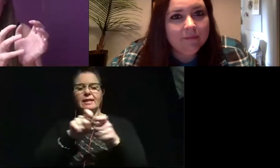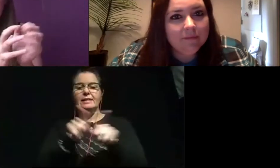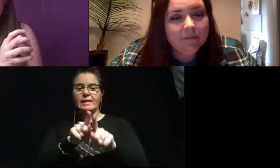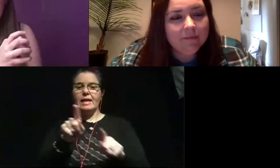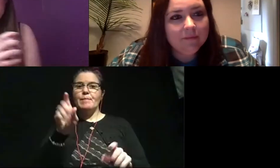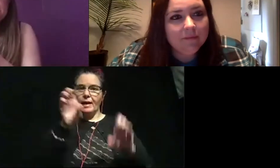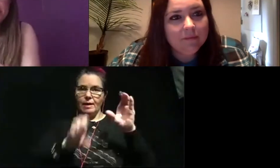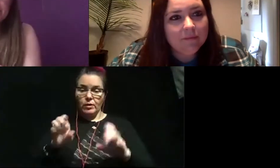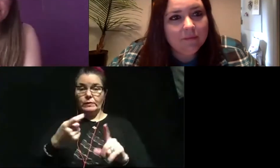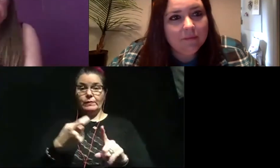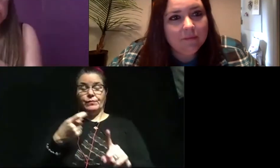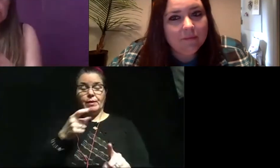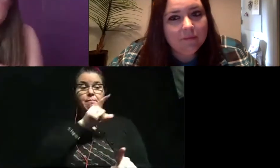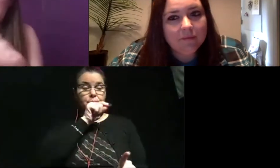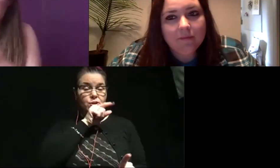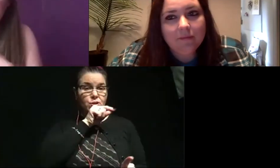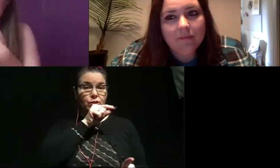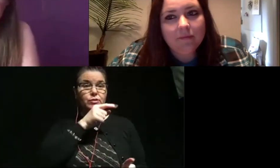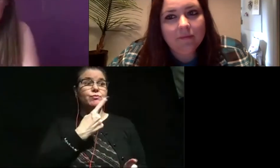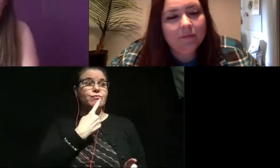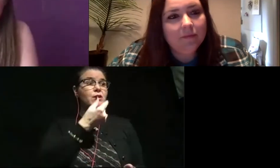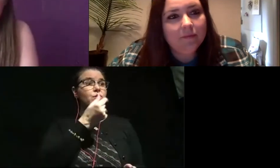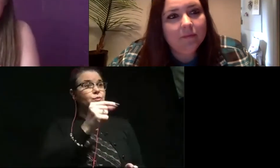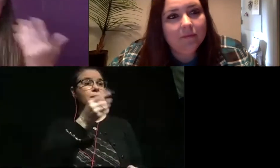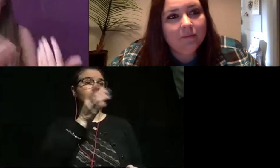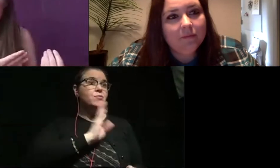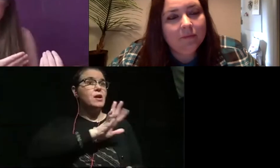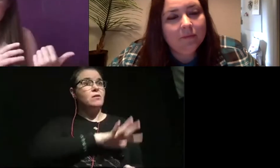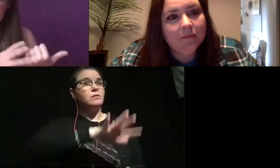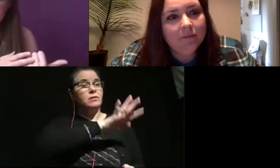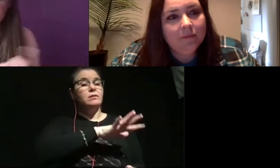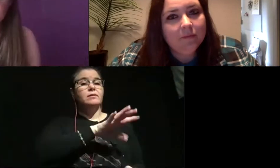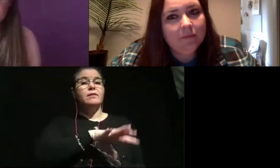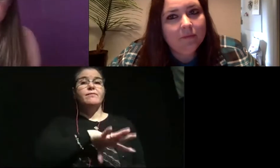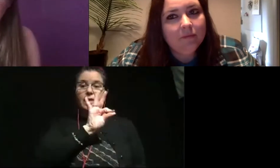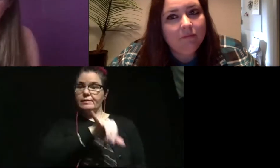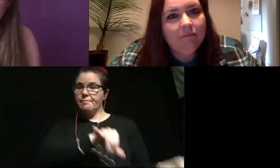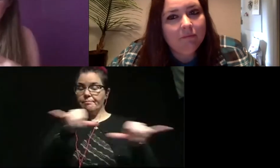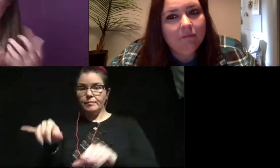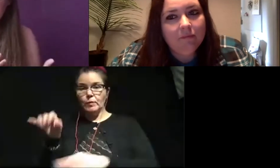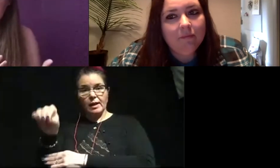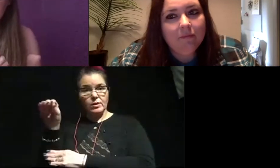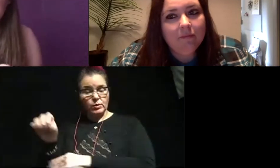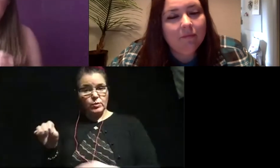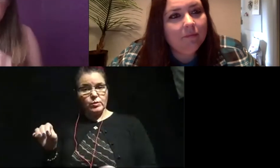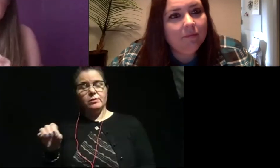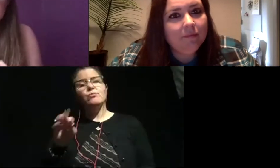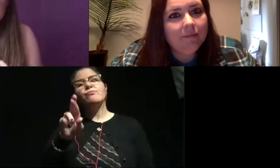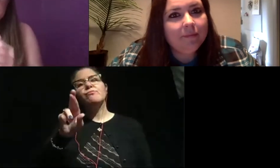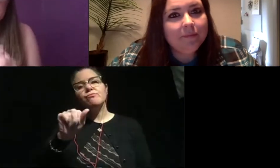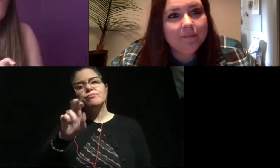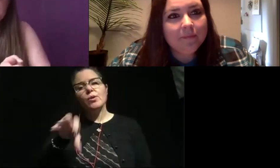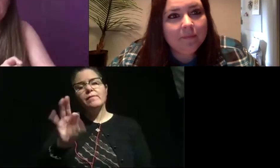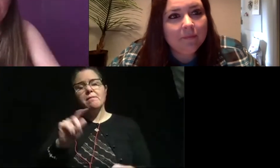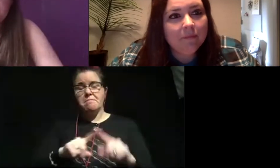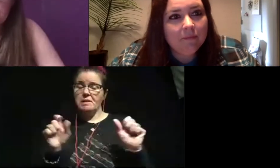from birds that were red and green and brown that we can find in dinosaurs. Those fossils are rare, but we can still